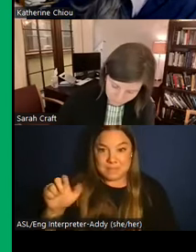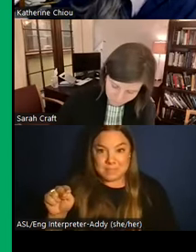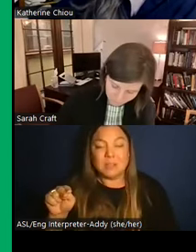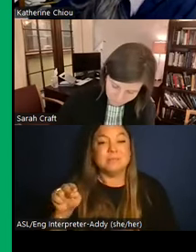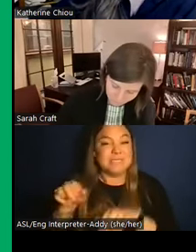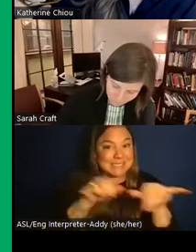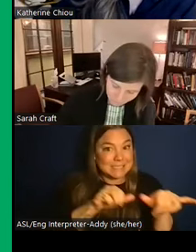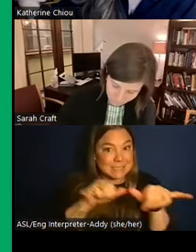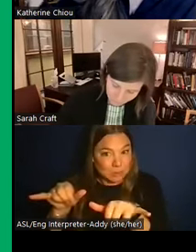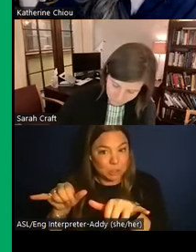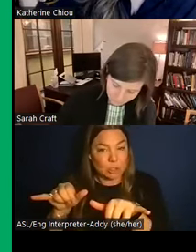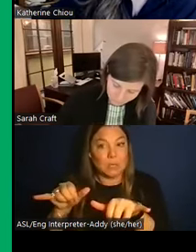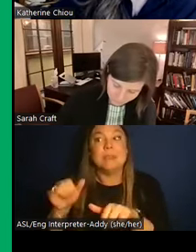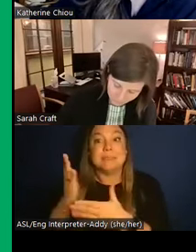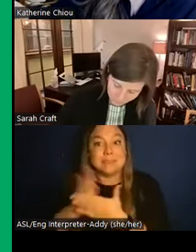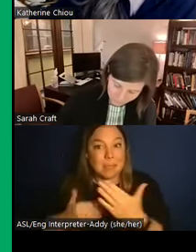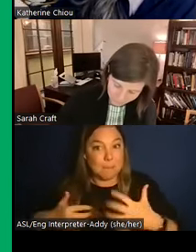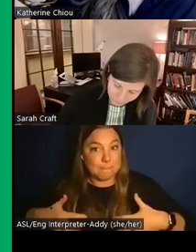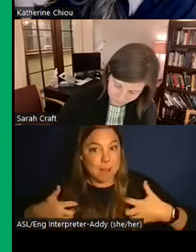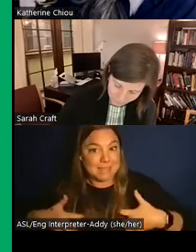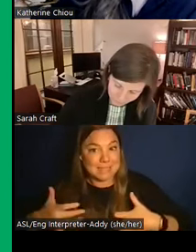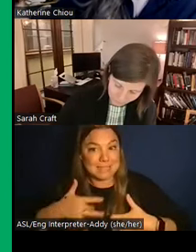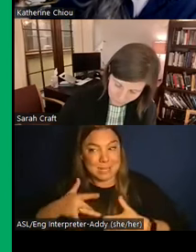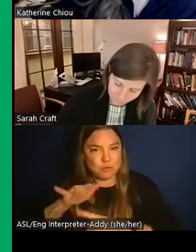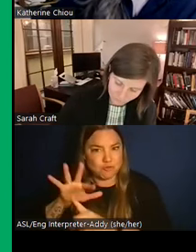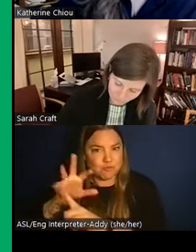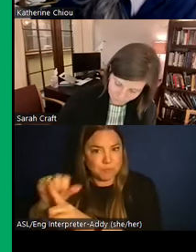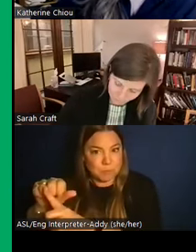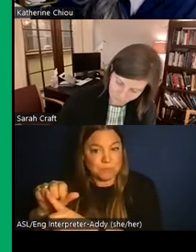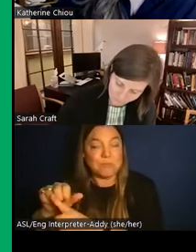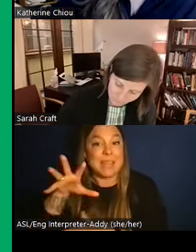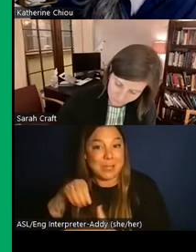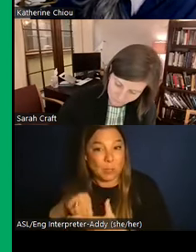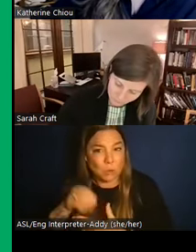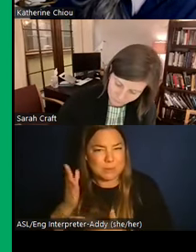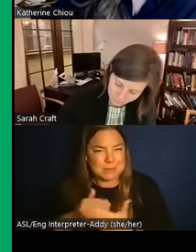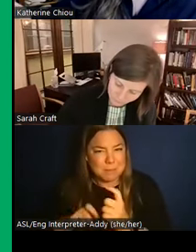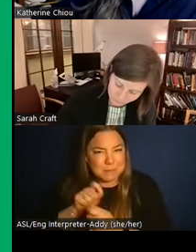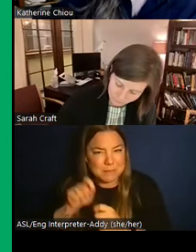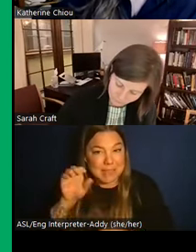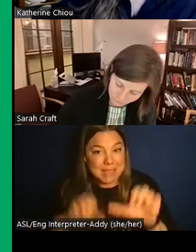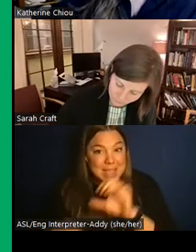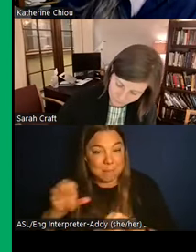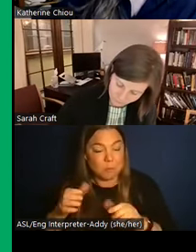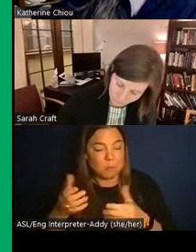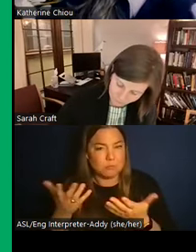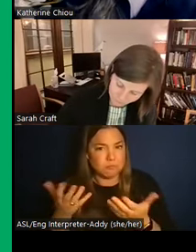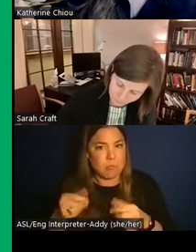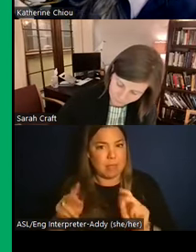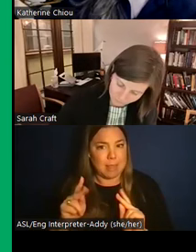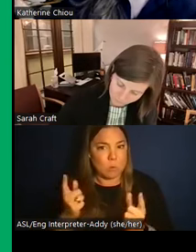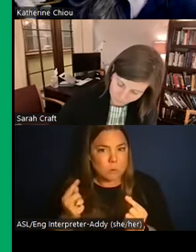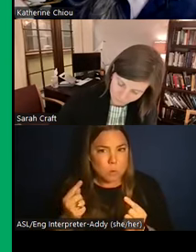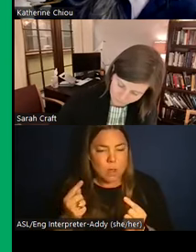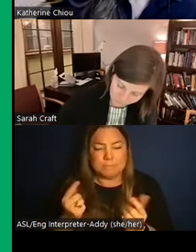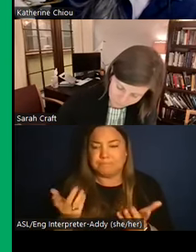gravitate towards that has properties that include chemicals that allow for essentially the sort of stoppage